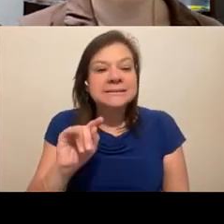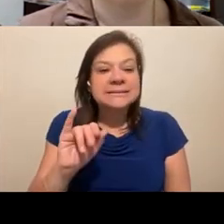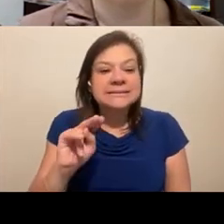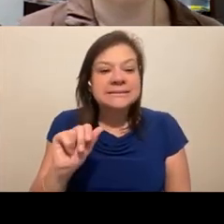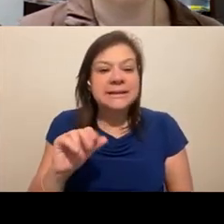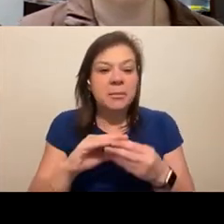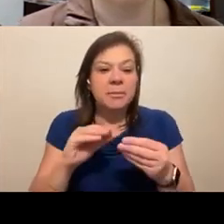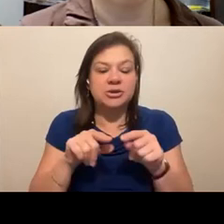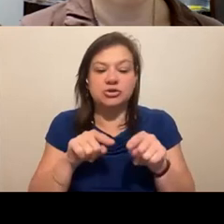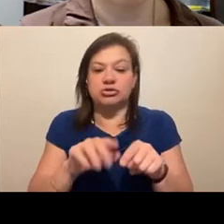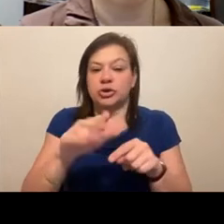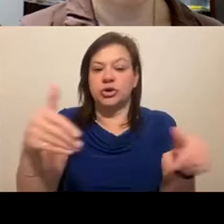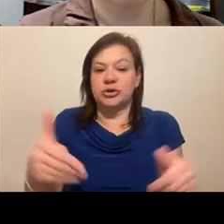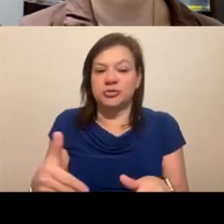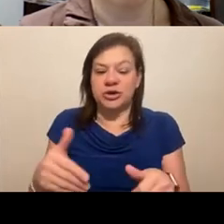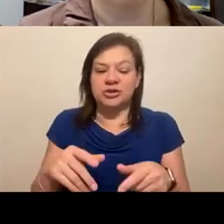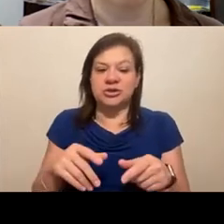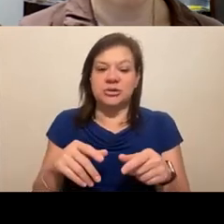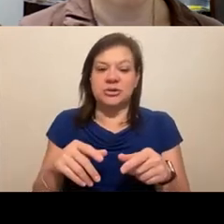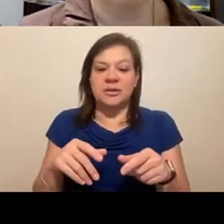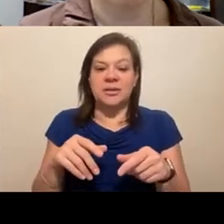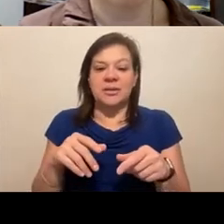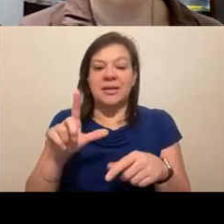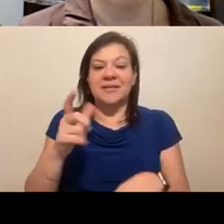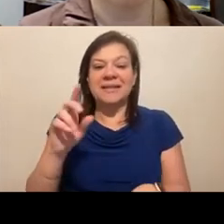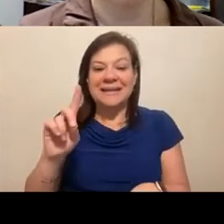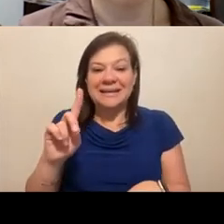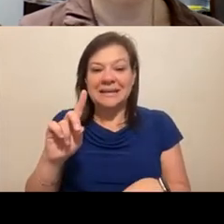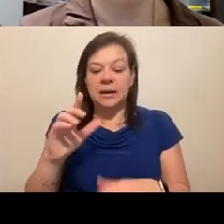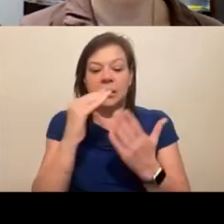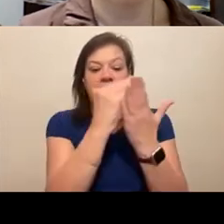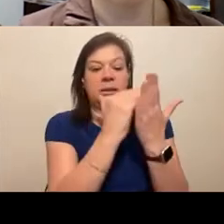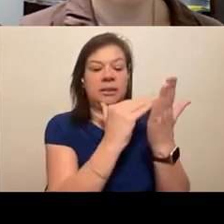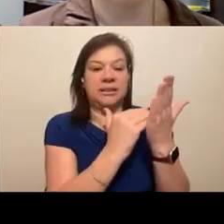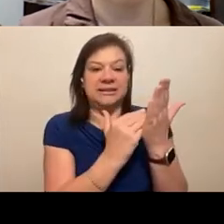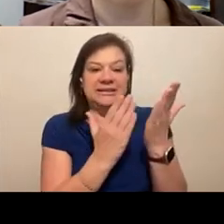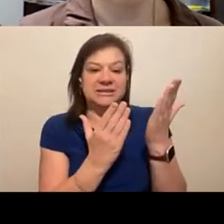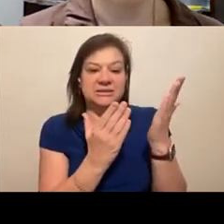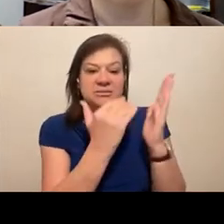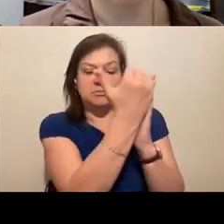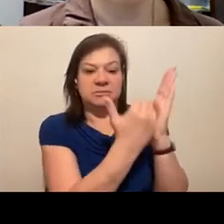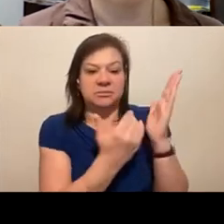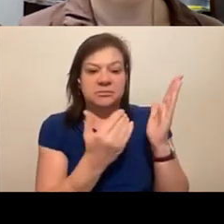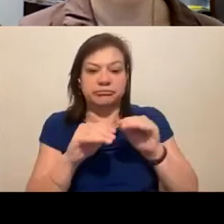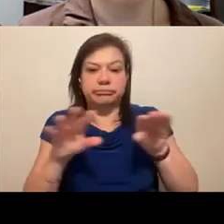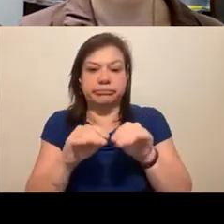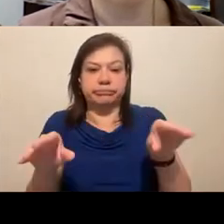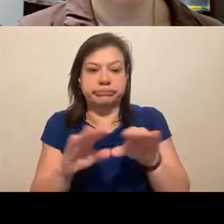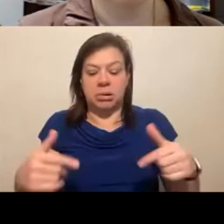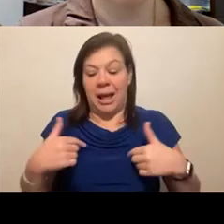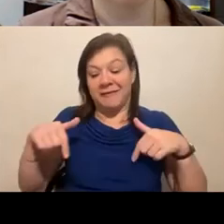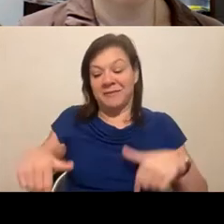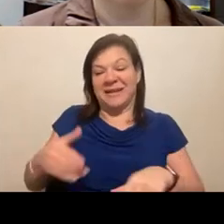in her introduction, she mentioned the, the lead listserv, which, you know, I've been in this field for